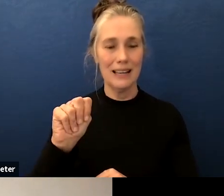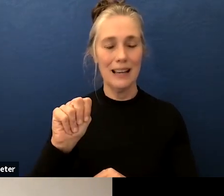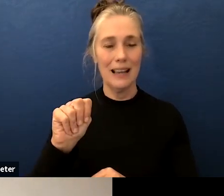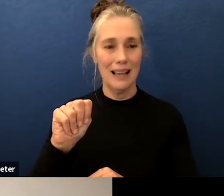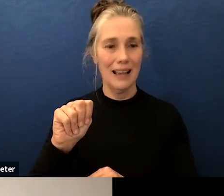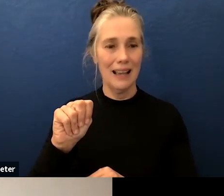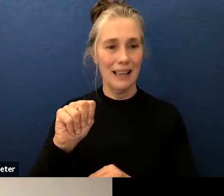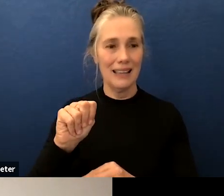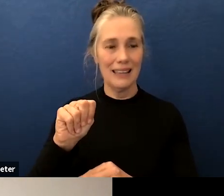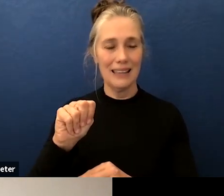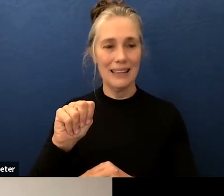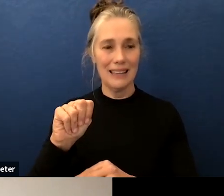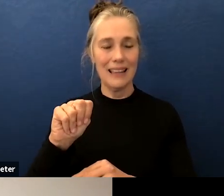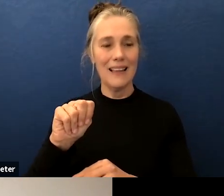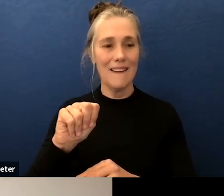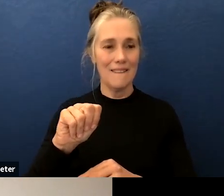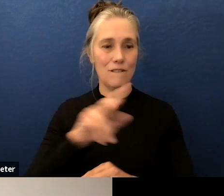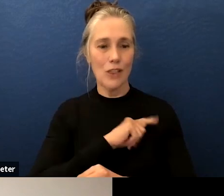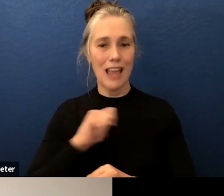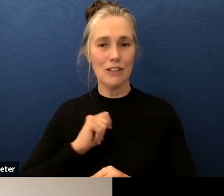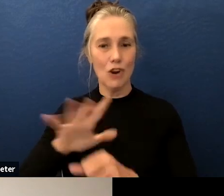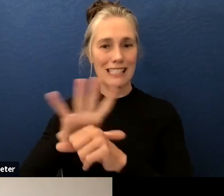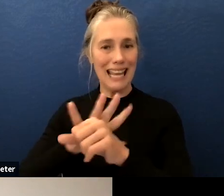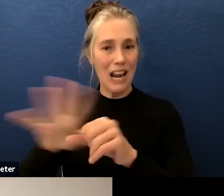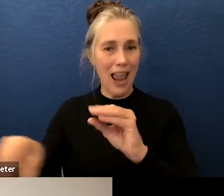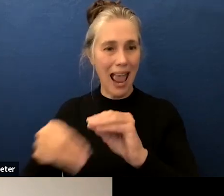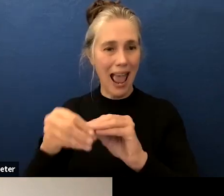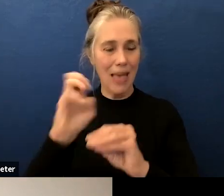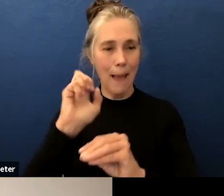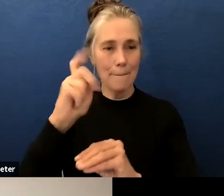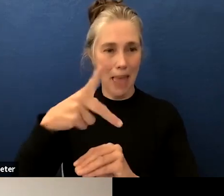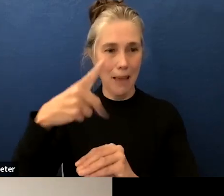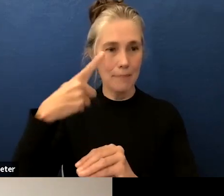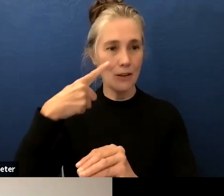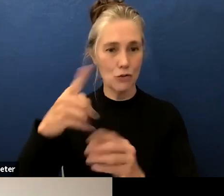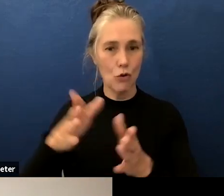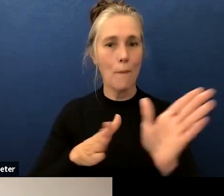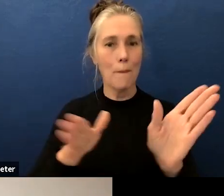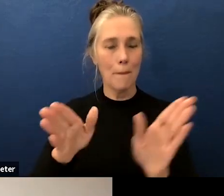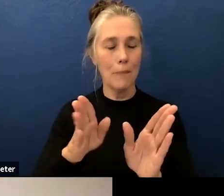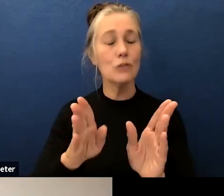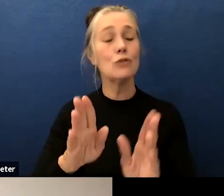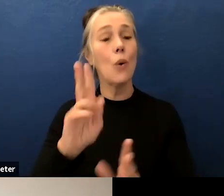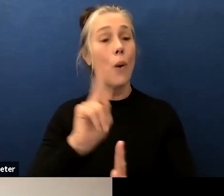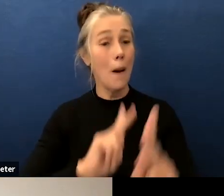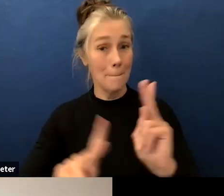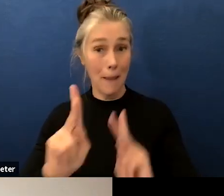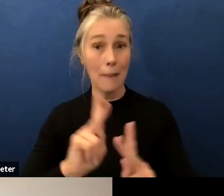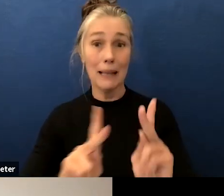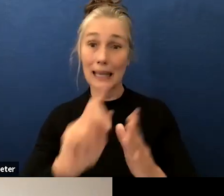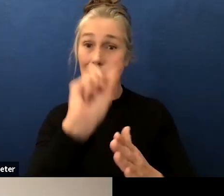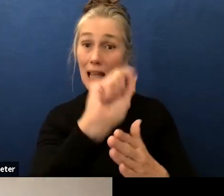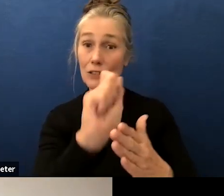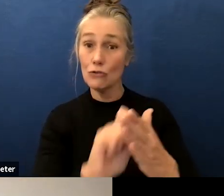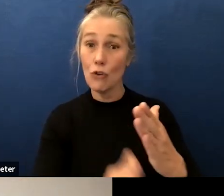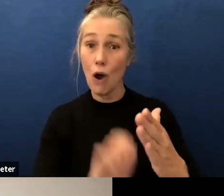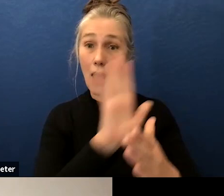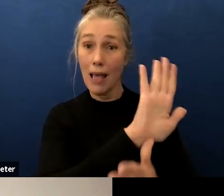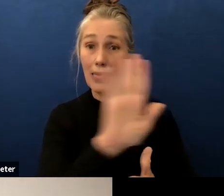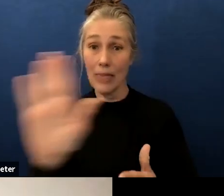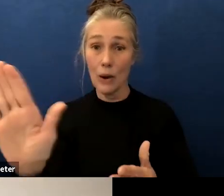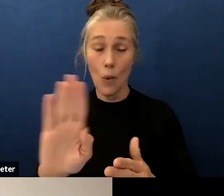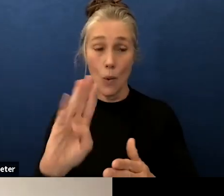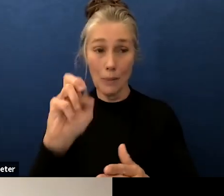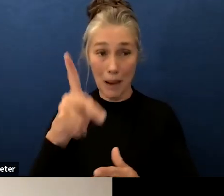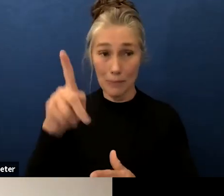uh the district trustees area so that we can add the maps so for the public's able to draw their own maps did you need any further direction from us on getting that done